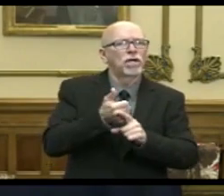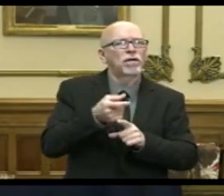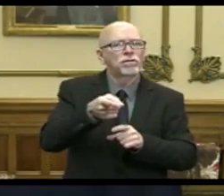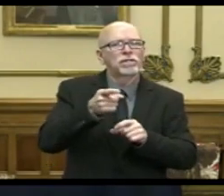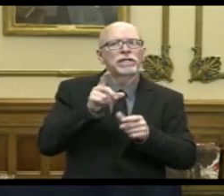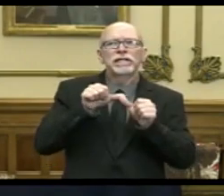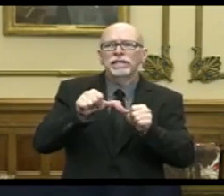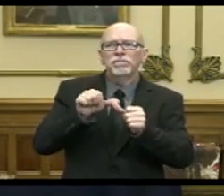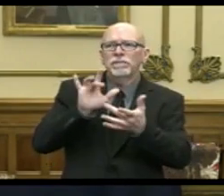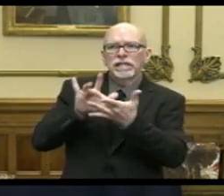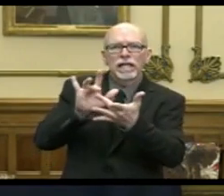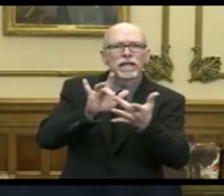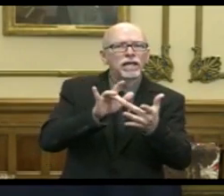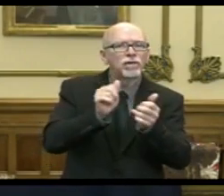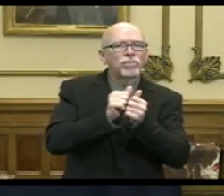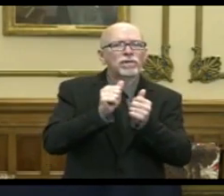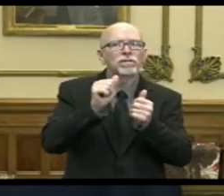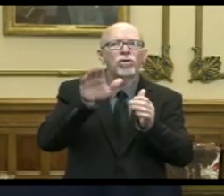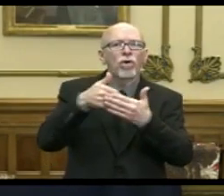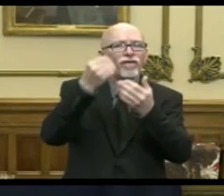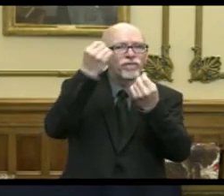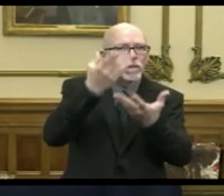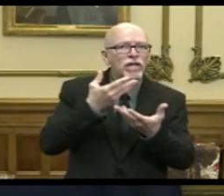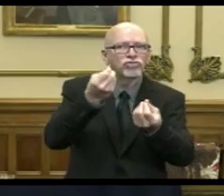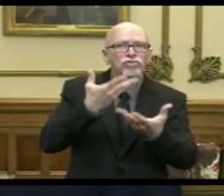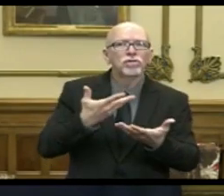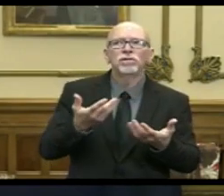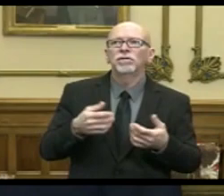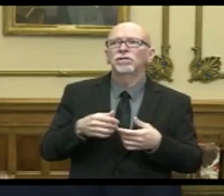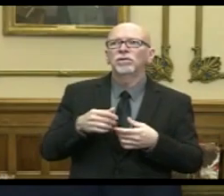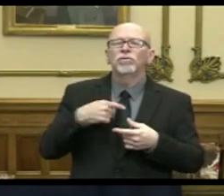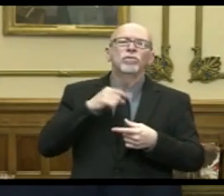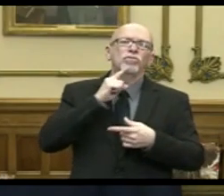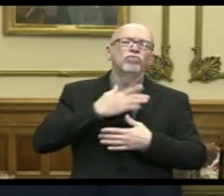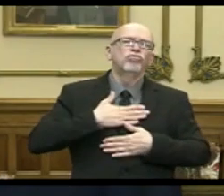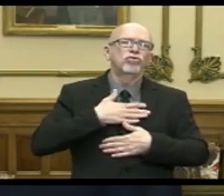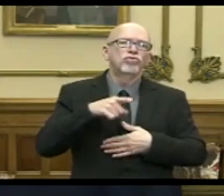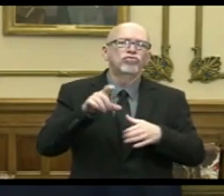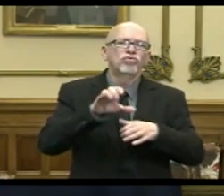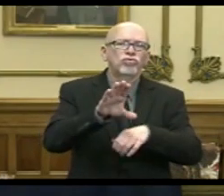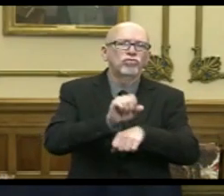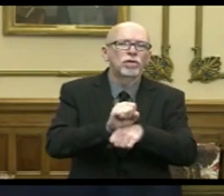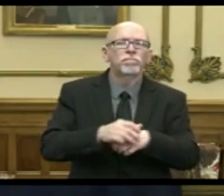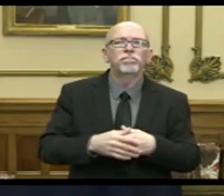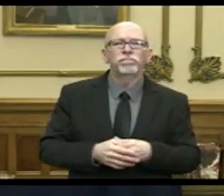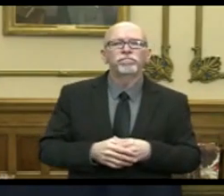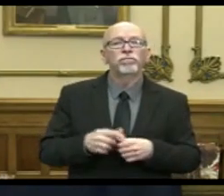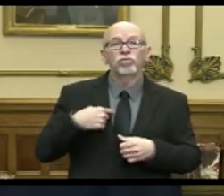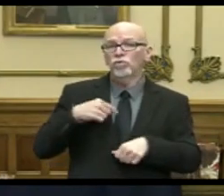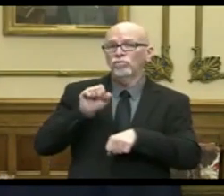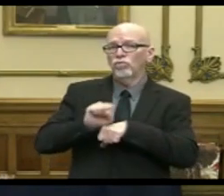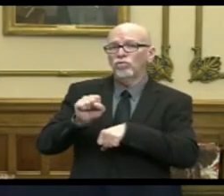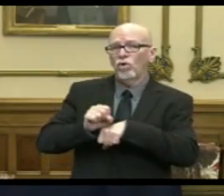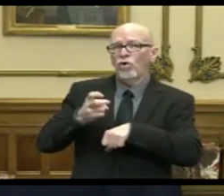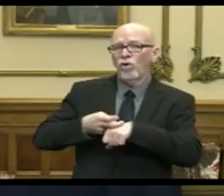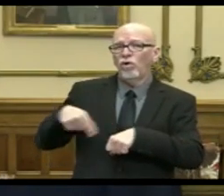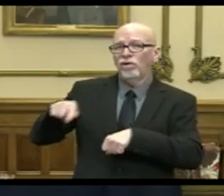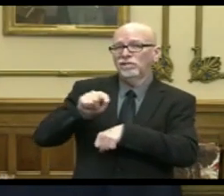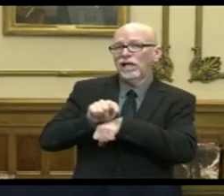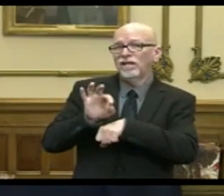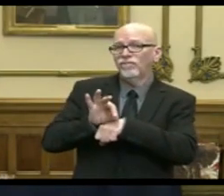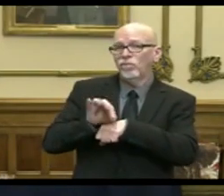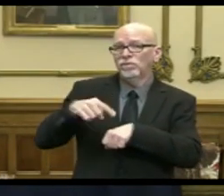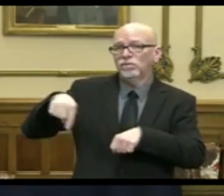connected with all the information. And we're just very, very appreciative. We've been hard at work. This whole task force and